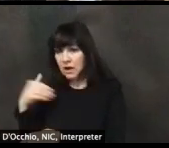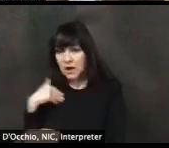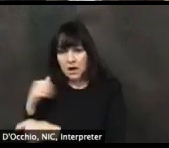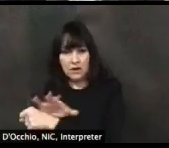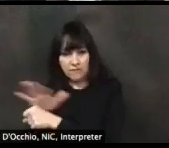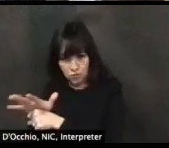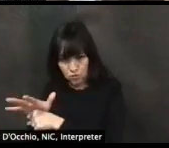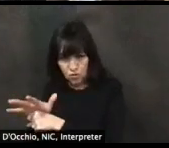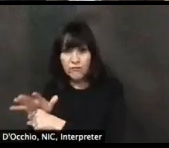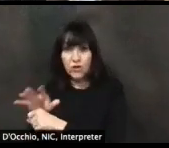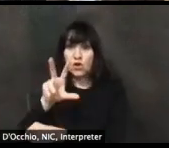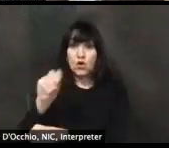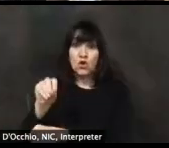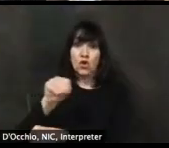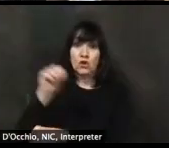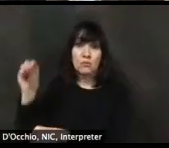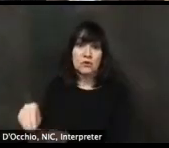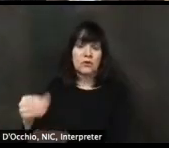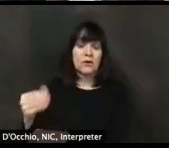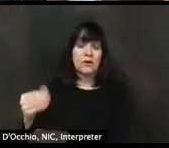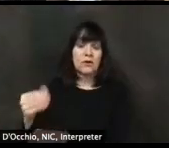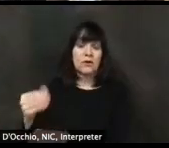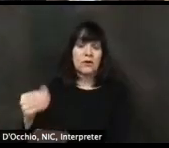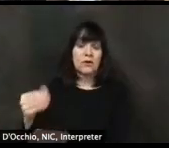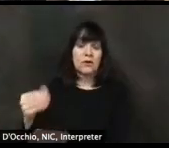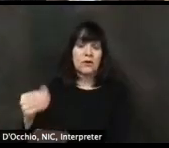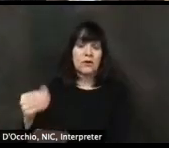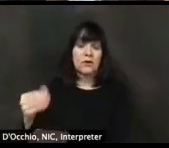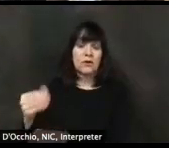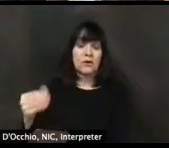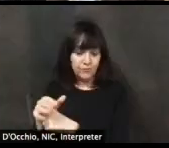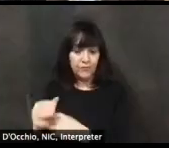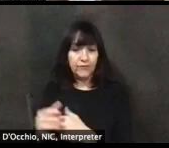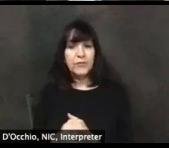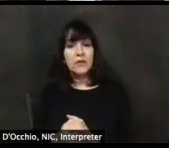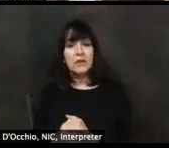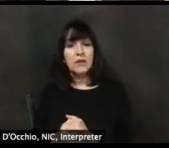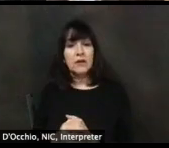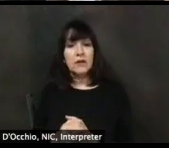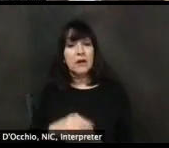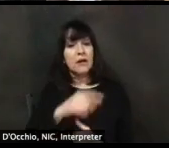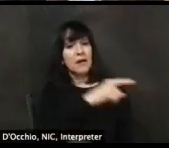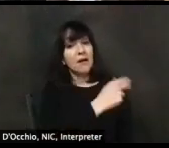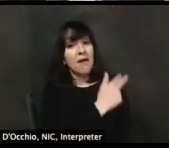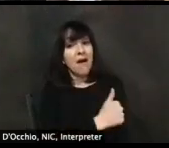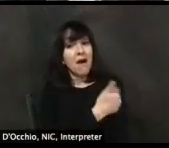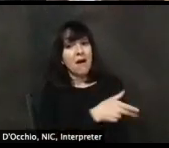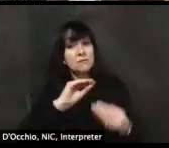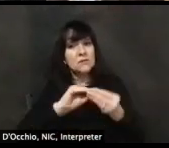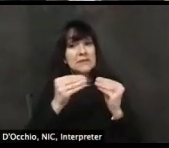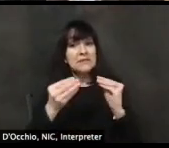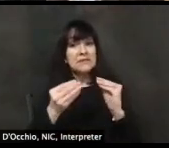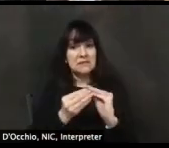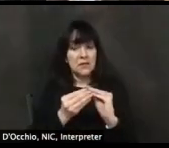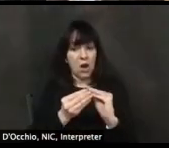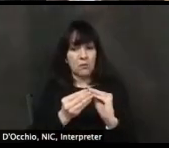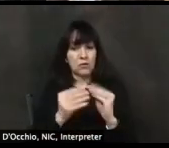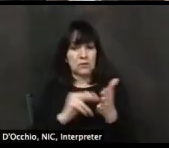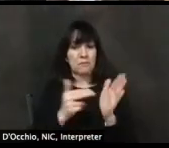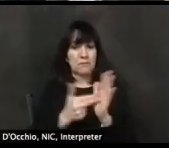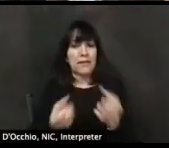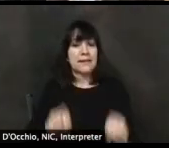that's not dependent on testing. That's really, you know, how many sick people, um, really sick people do we have, um,